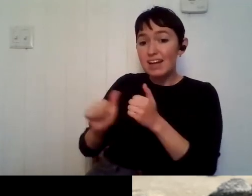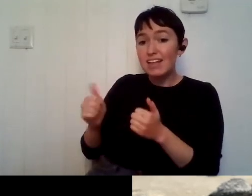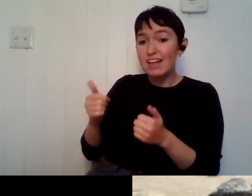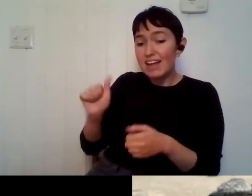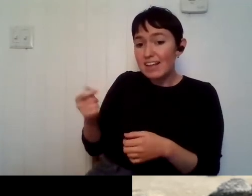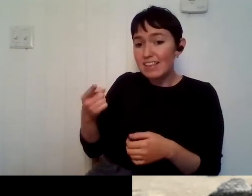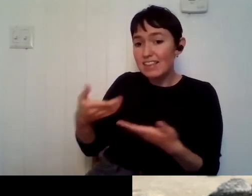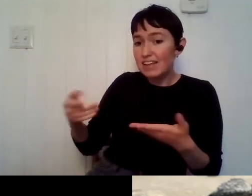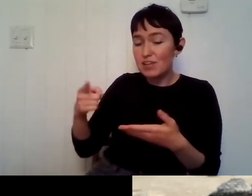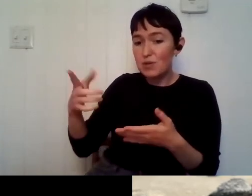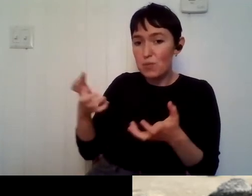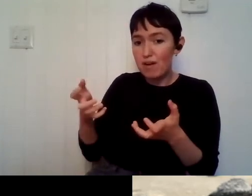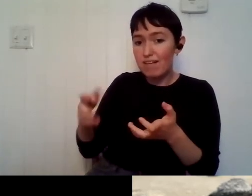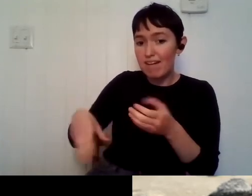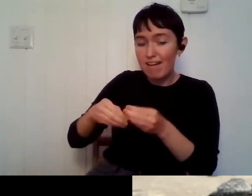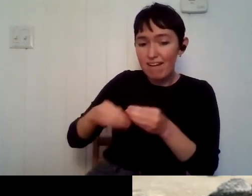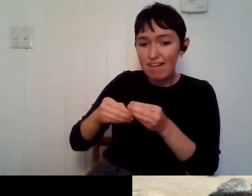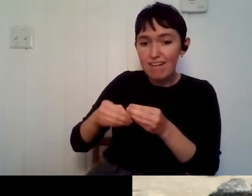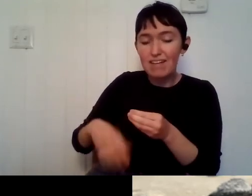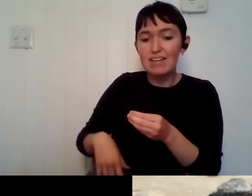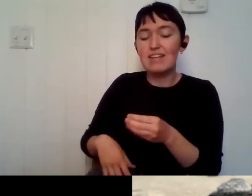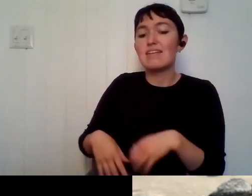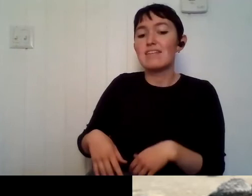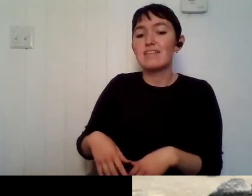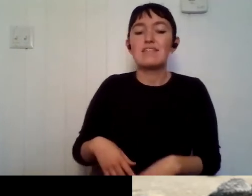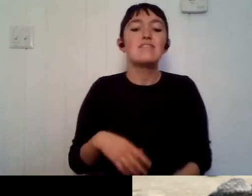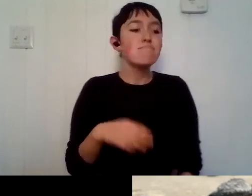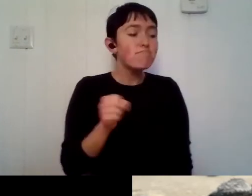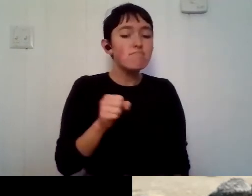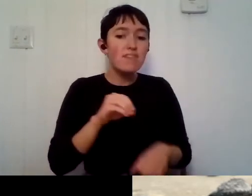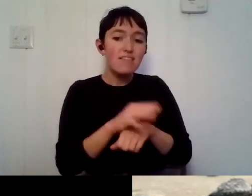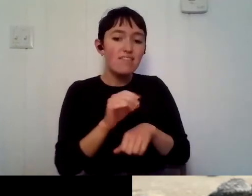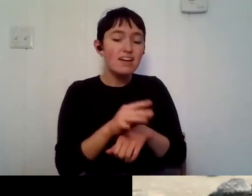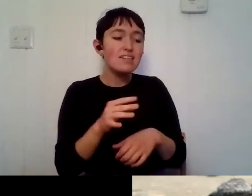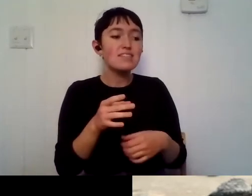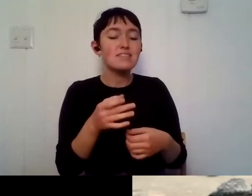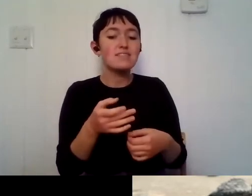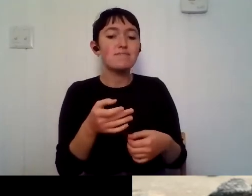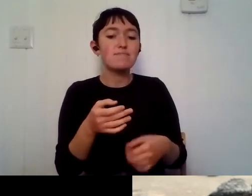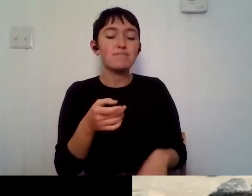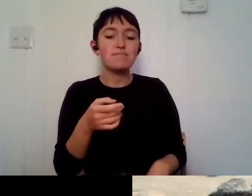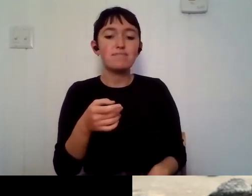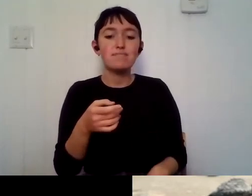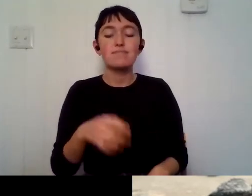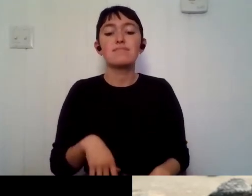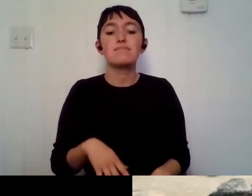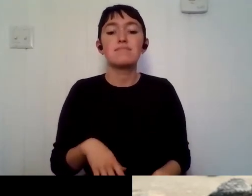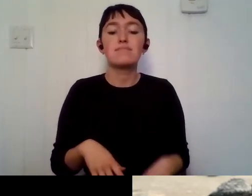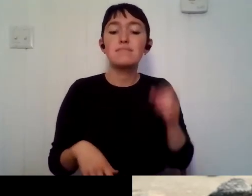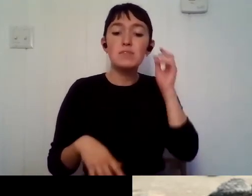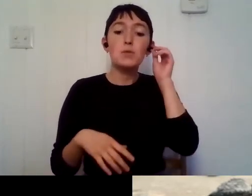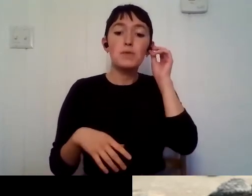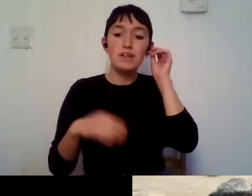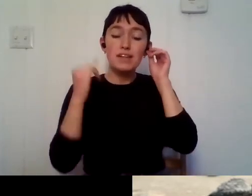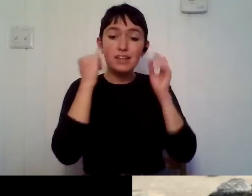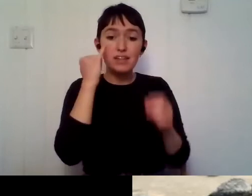Um, yeah, I mean, I would just go with some advice. Um, like, um, get ready. If you want to be in school, get ready to get out your